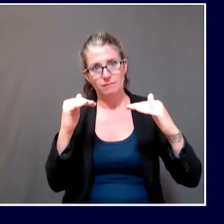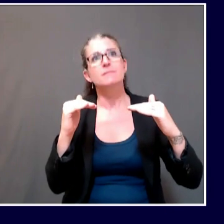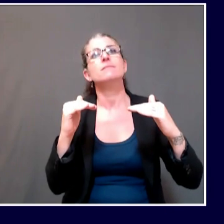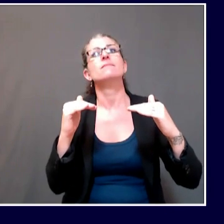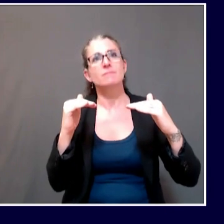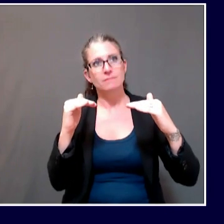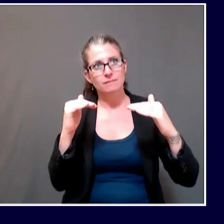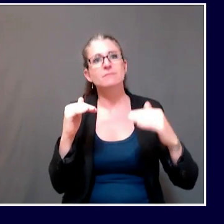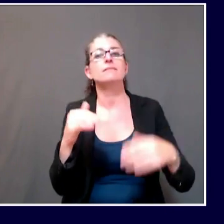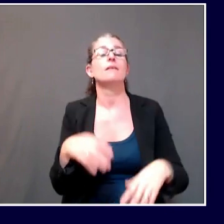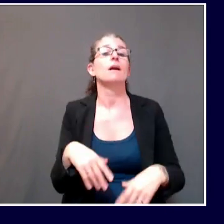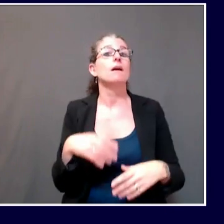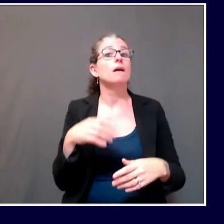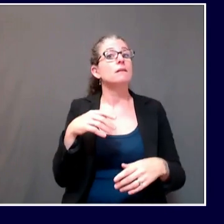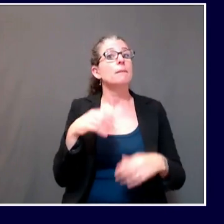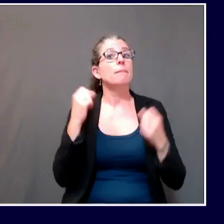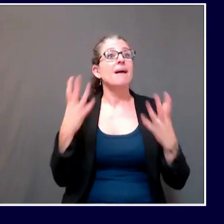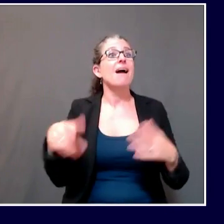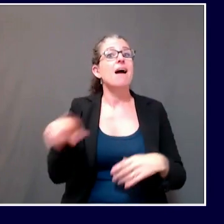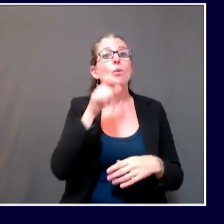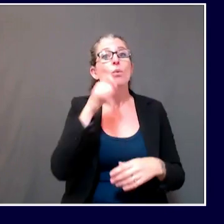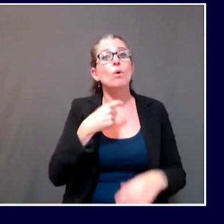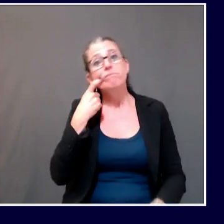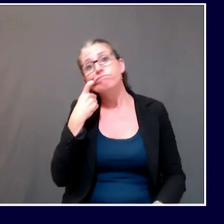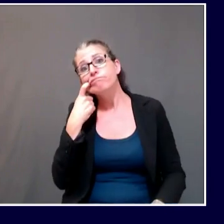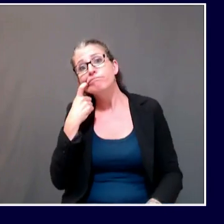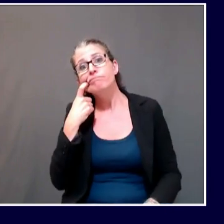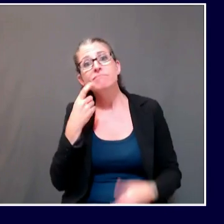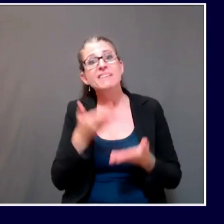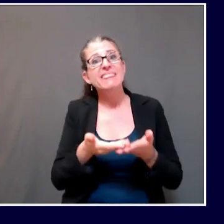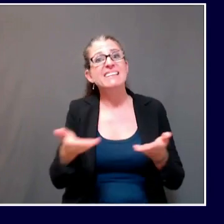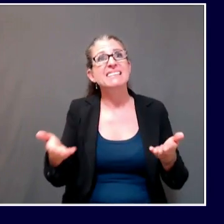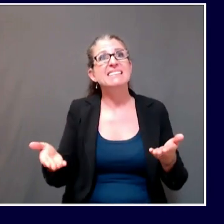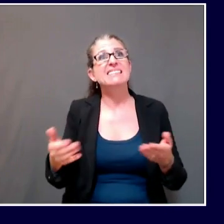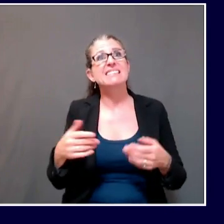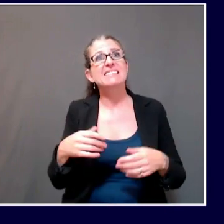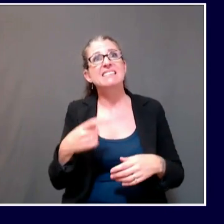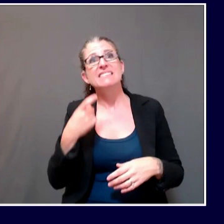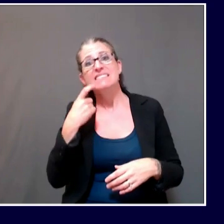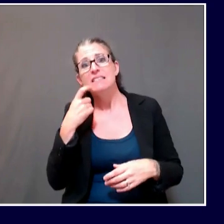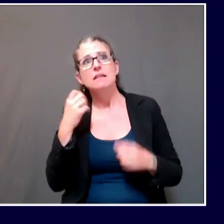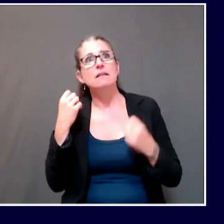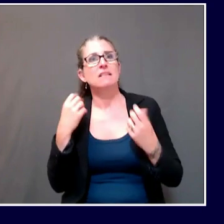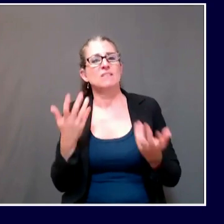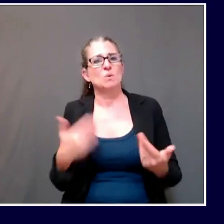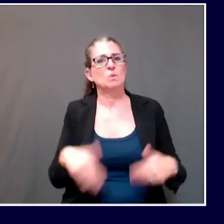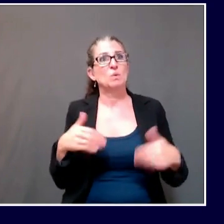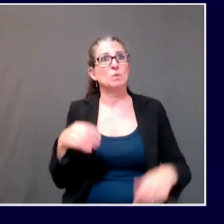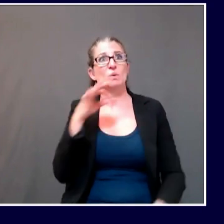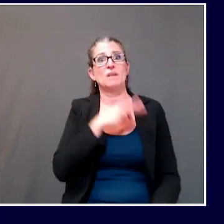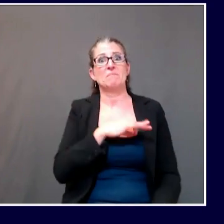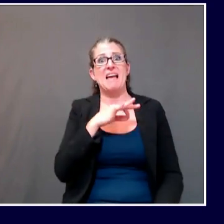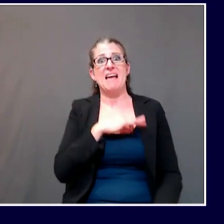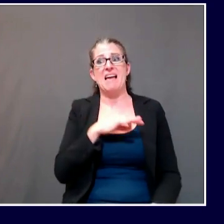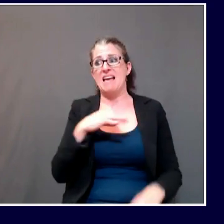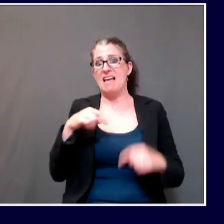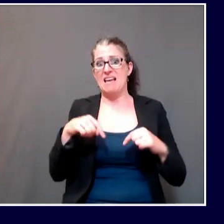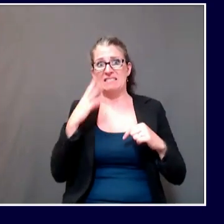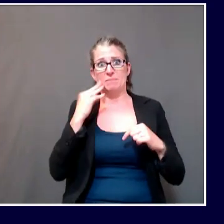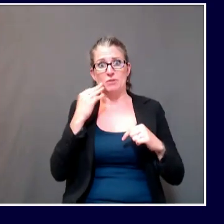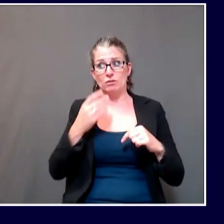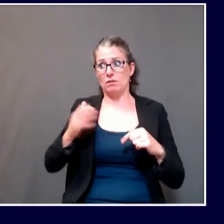twice as many people to overdose deaths in the course of this current year as we have to COVID-19 deaths.